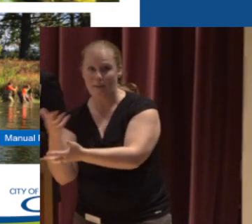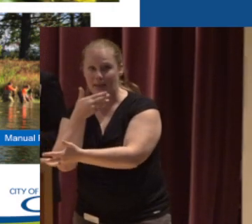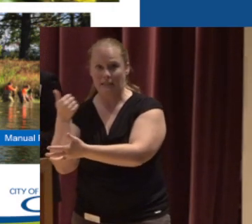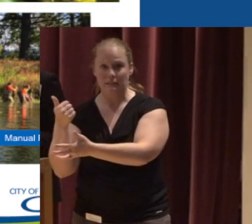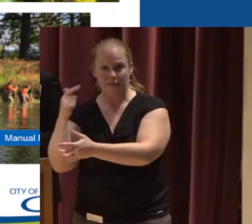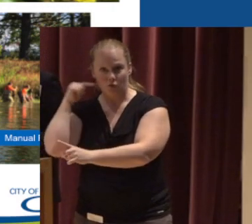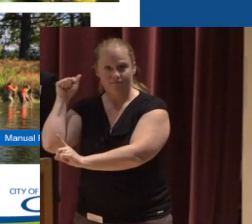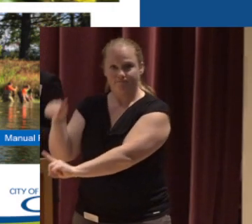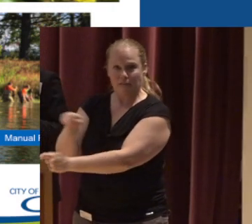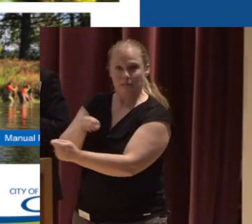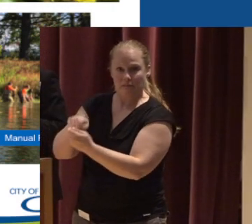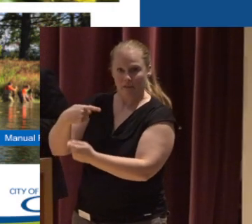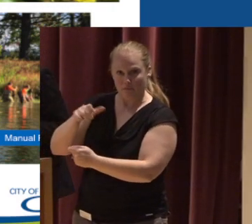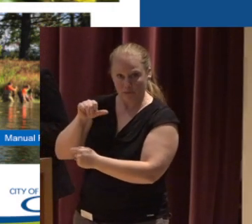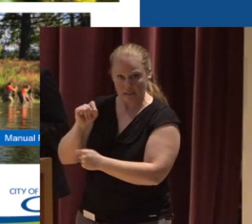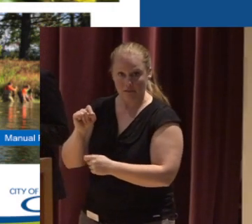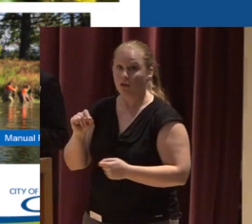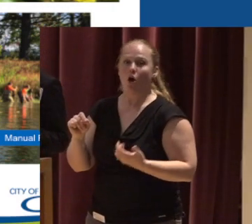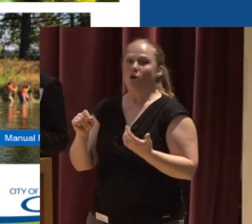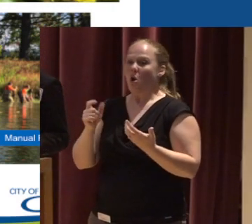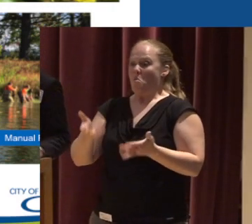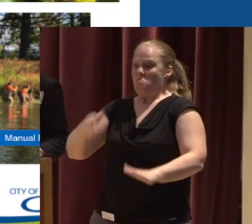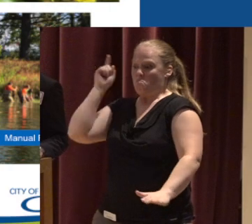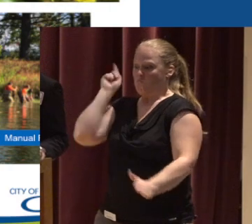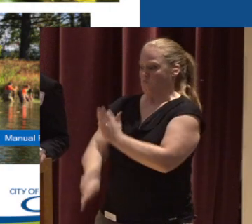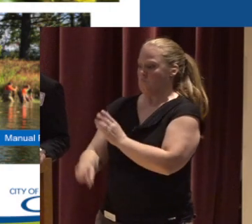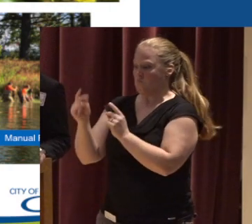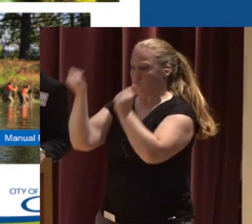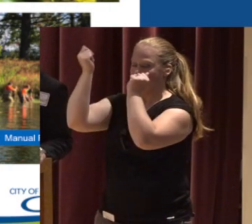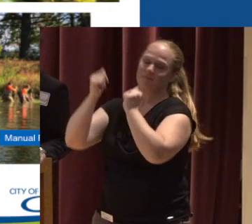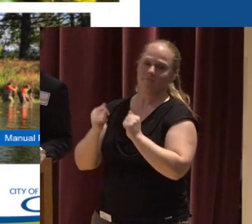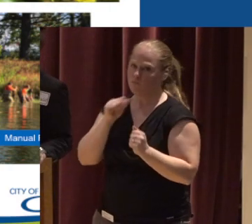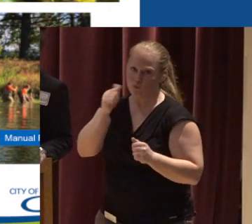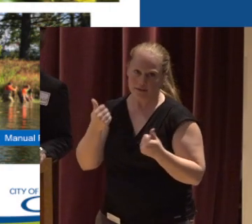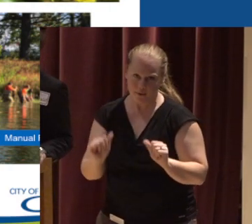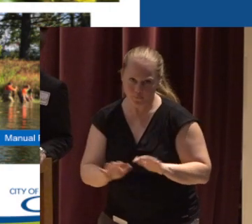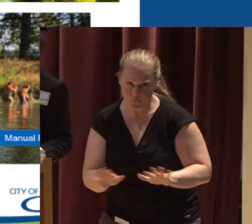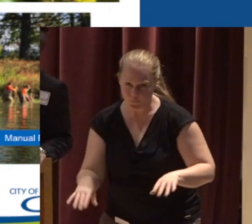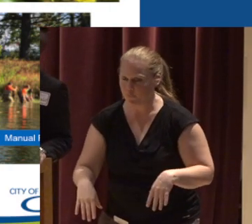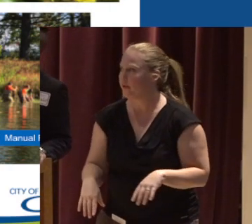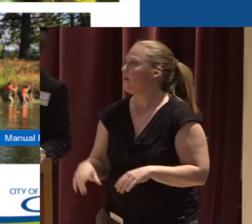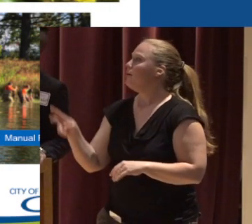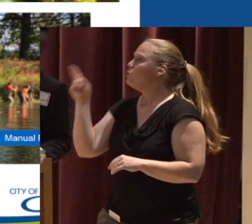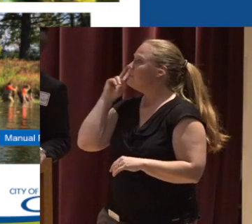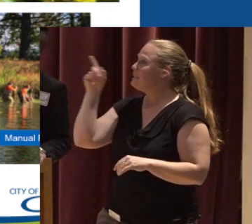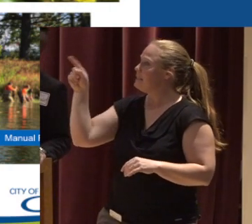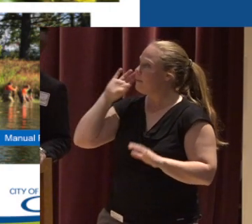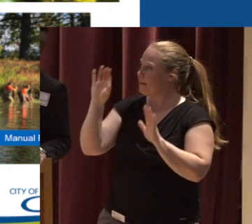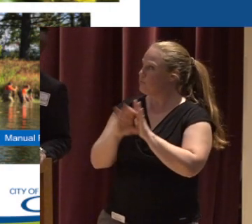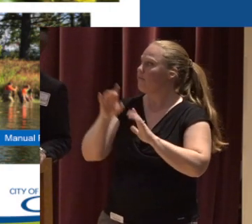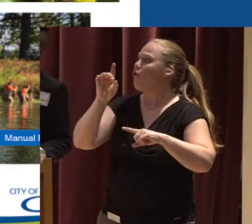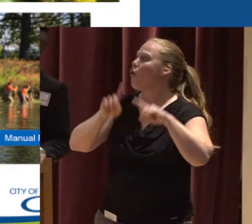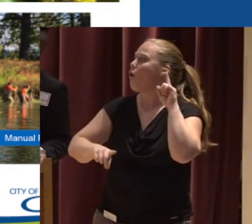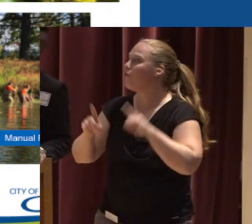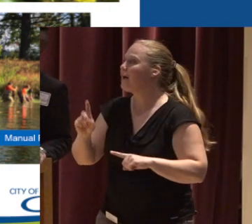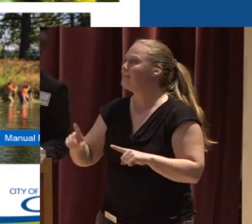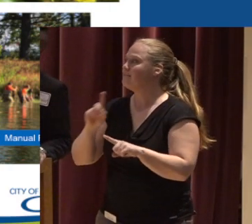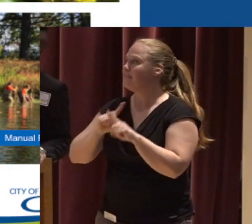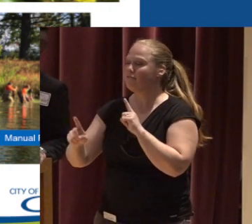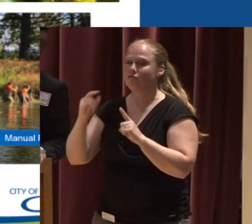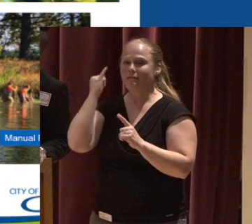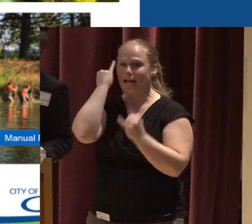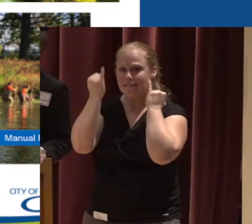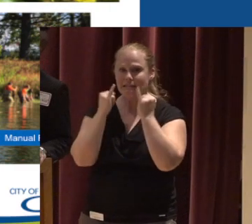with Okay So we don't run straight to herbicide And you'll see here in these pictures That we employ all kinds of IPM